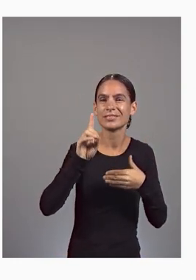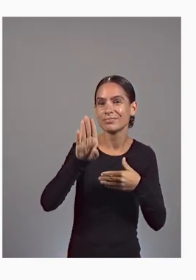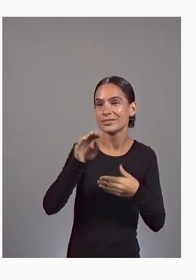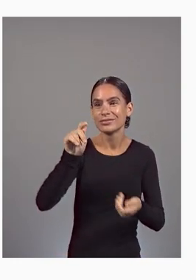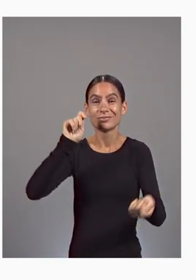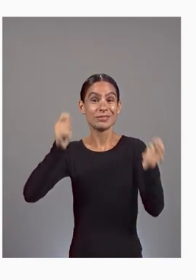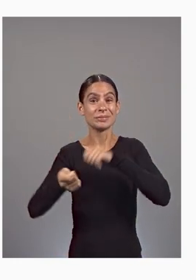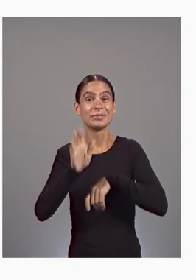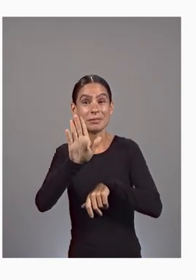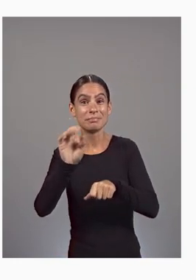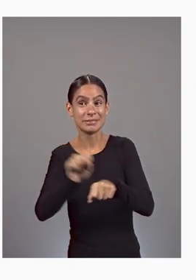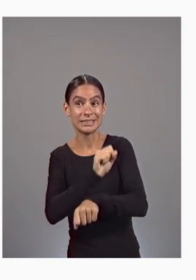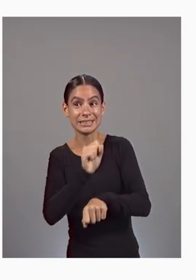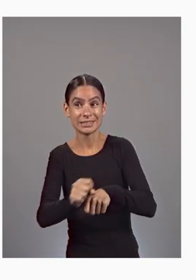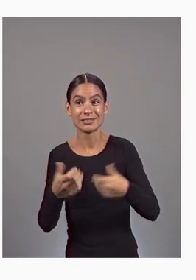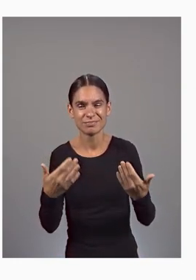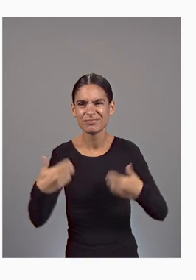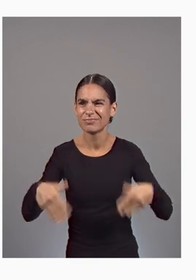powered by Google Cloud.